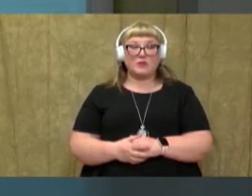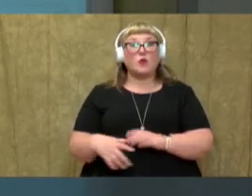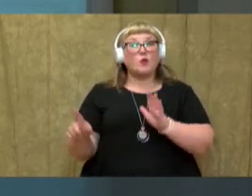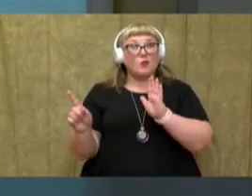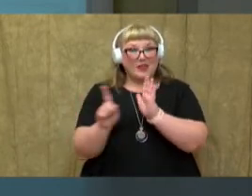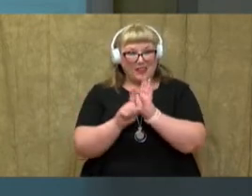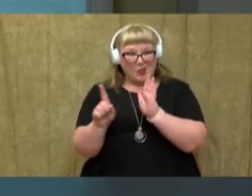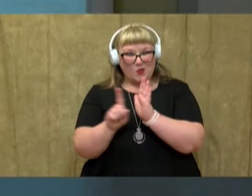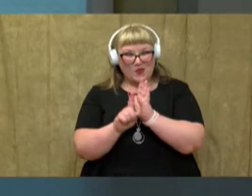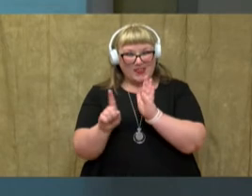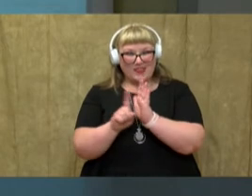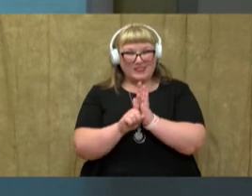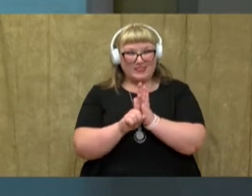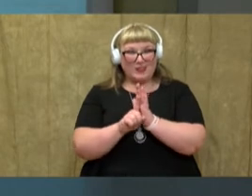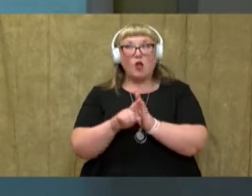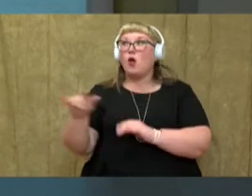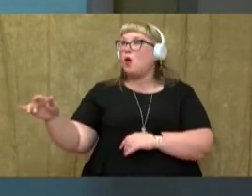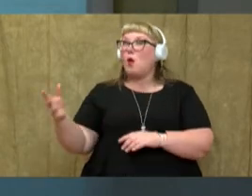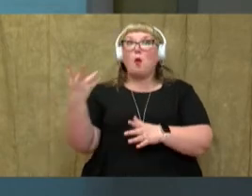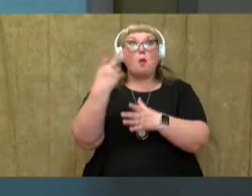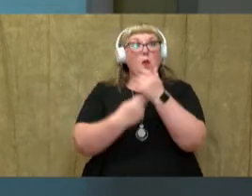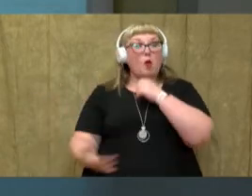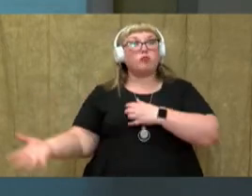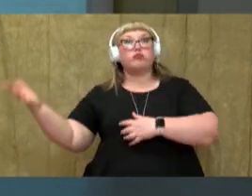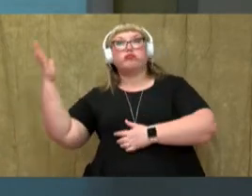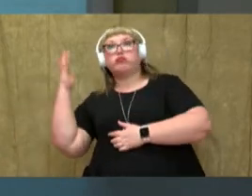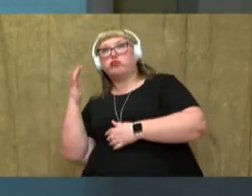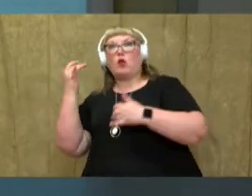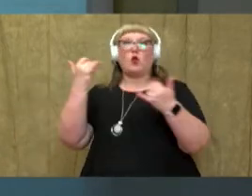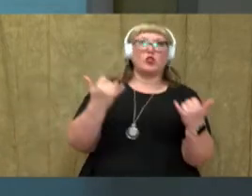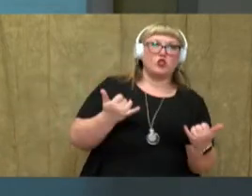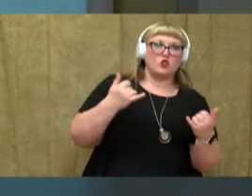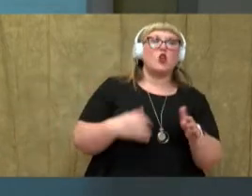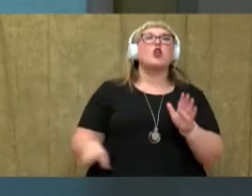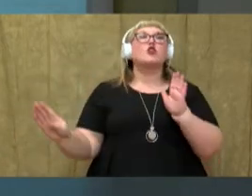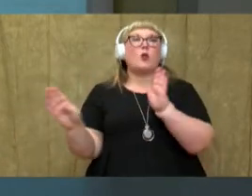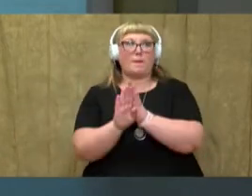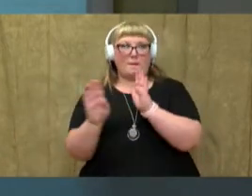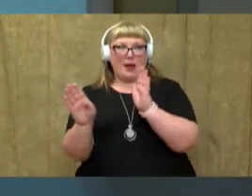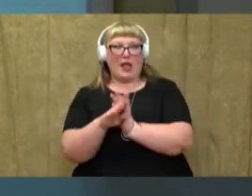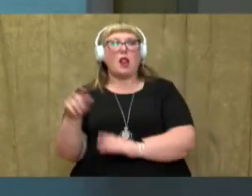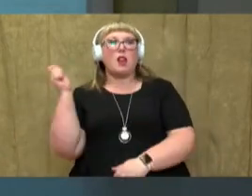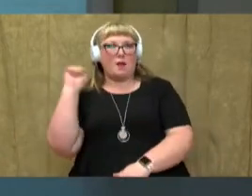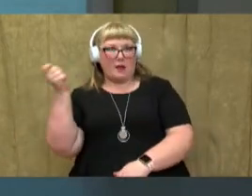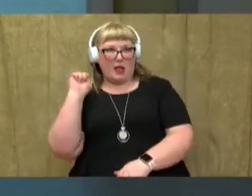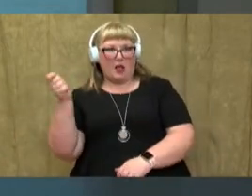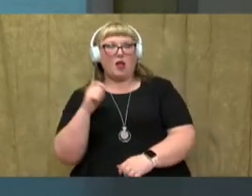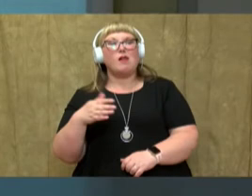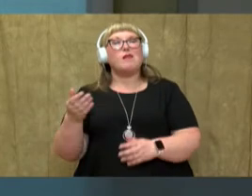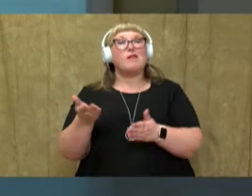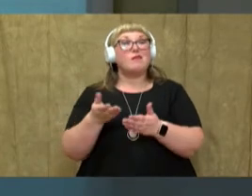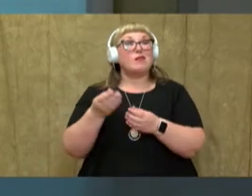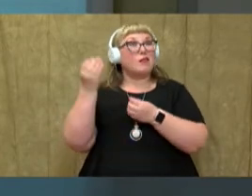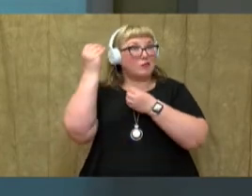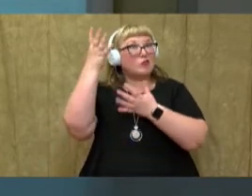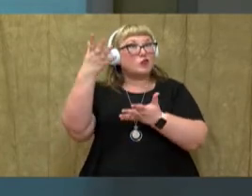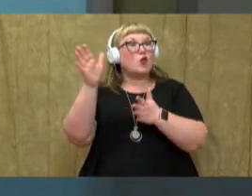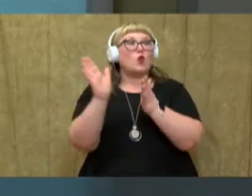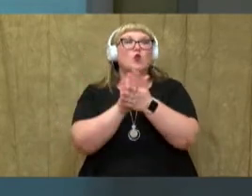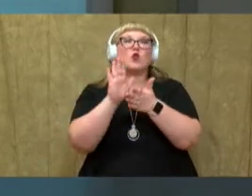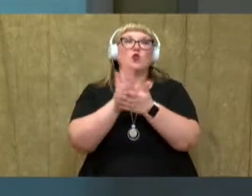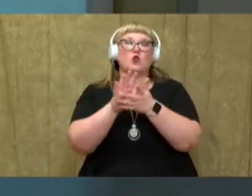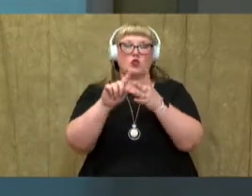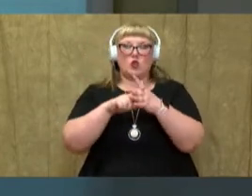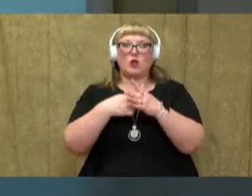Bell rings. So both long ago and today used the signal of a bell to let you know that school is starting.